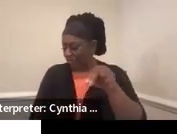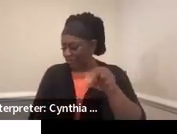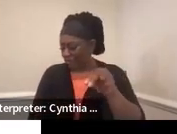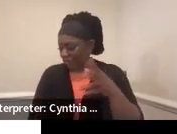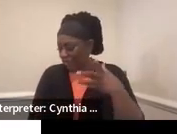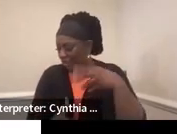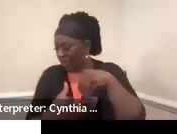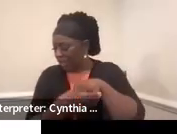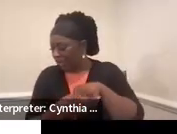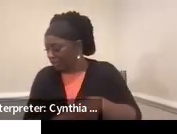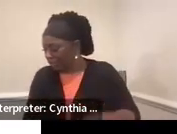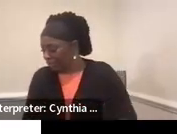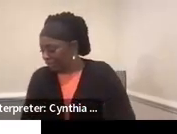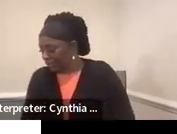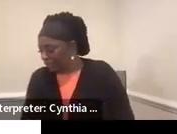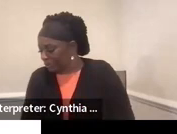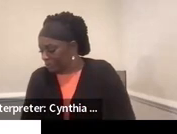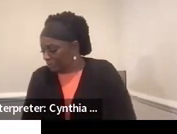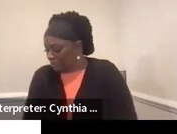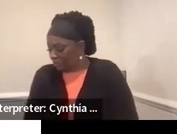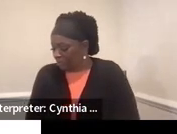those in 9B of the IEP.